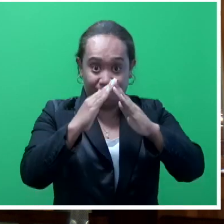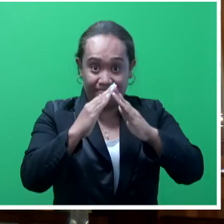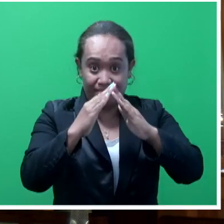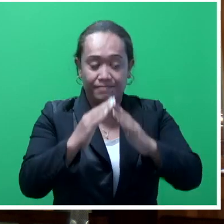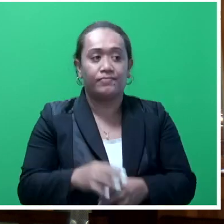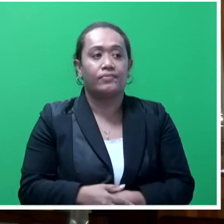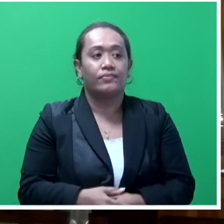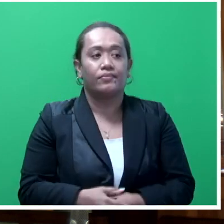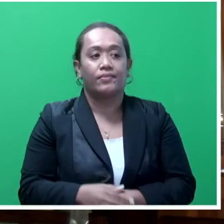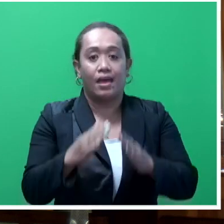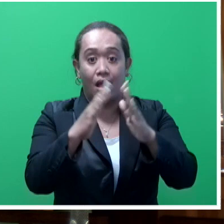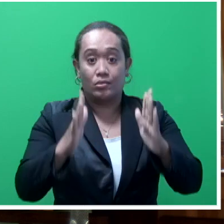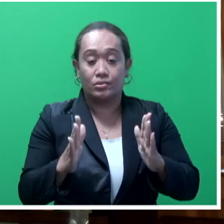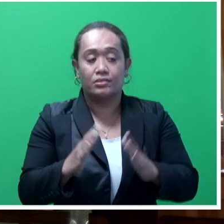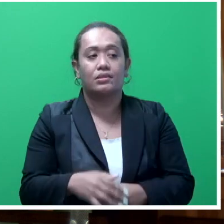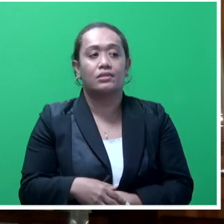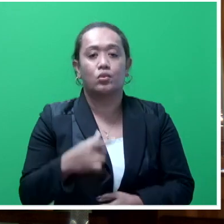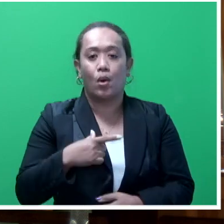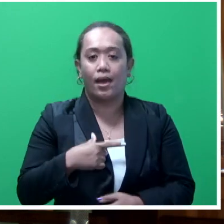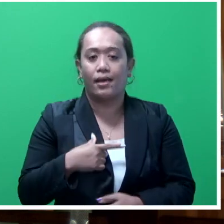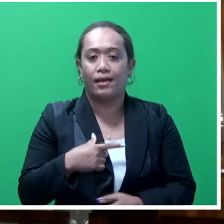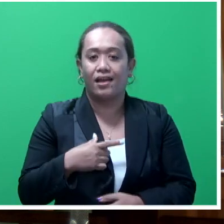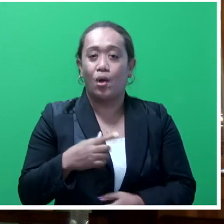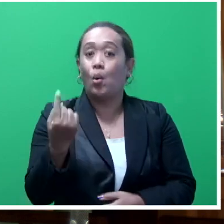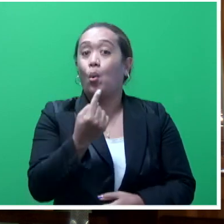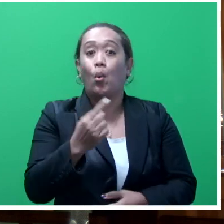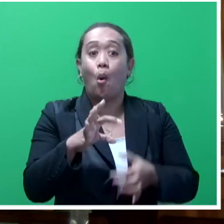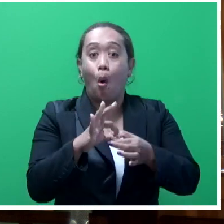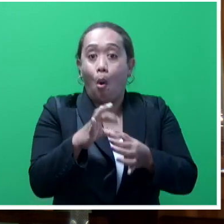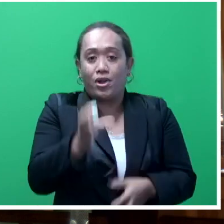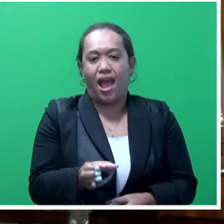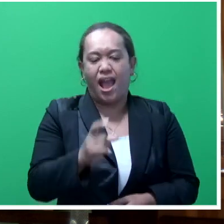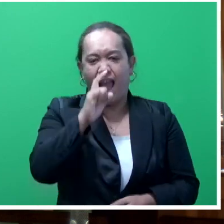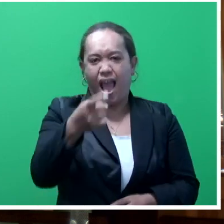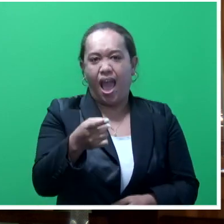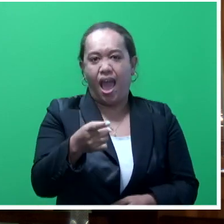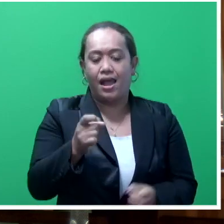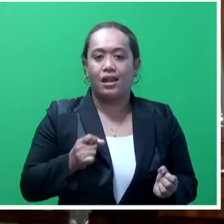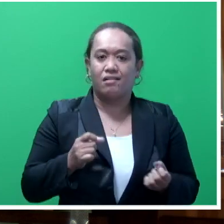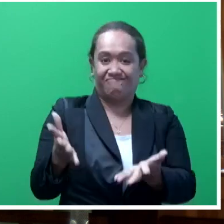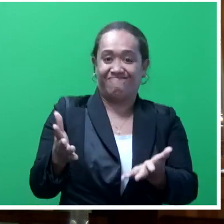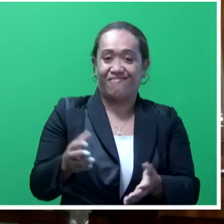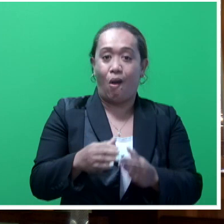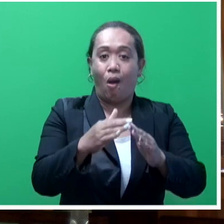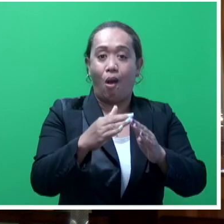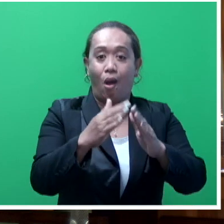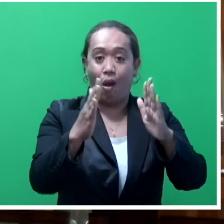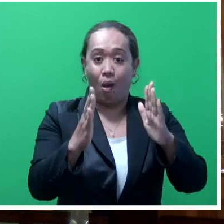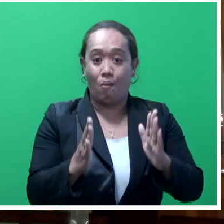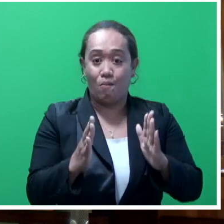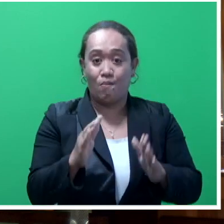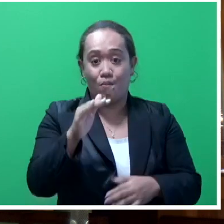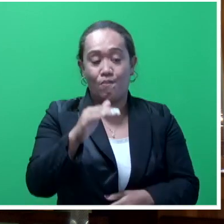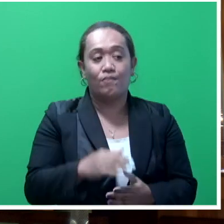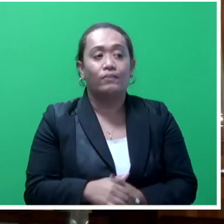that the owner of the home actually does not lose the home. In particular, those people, we know that they were couples,